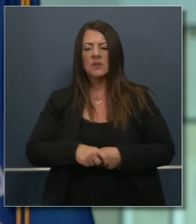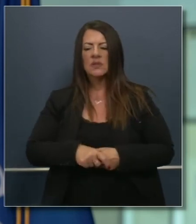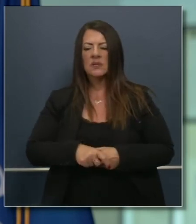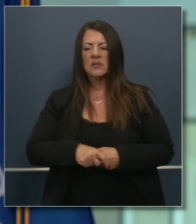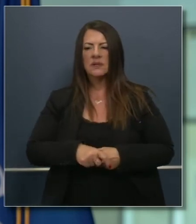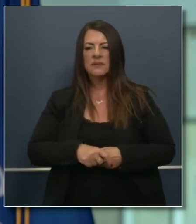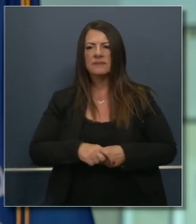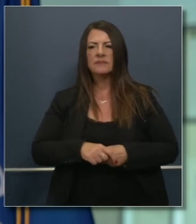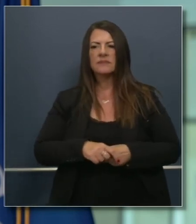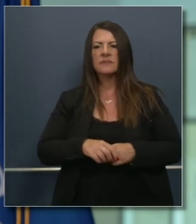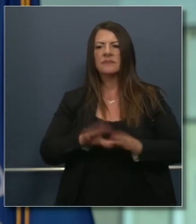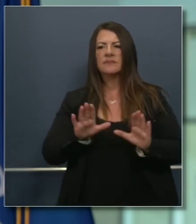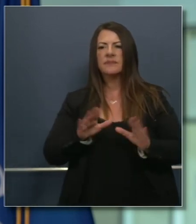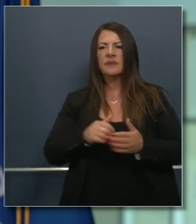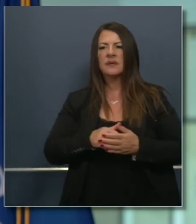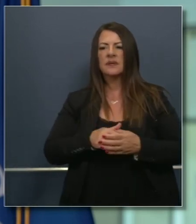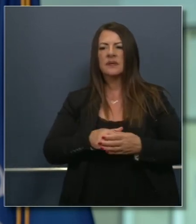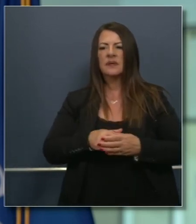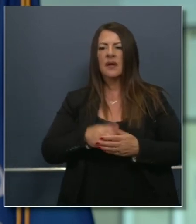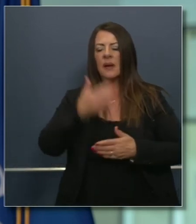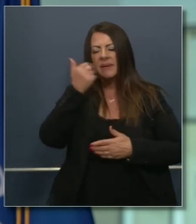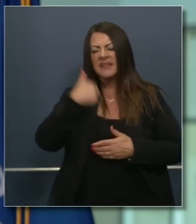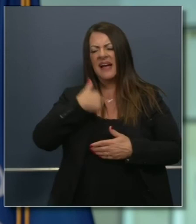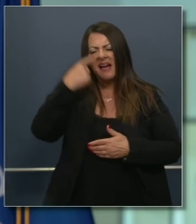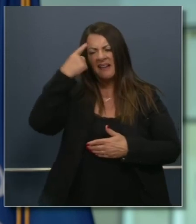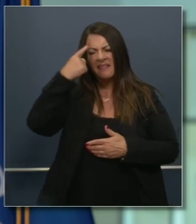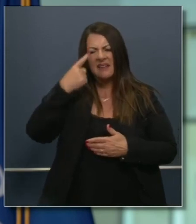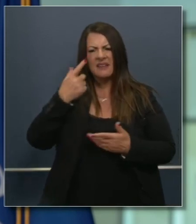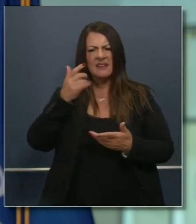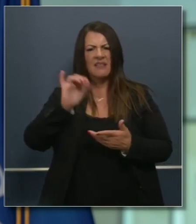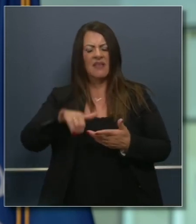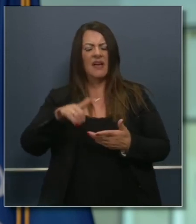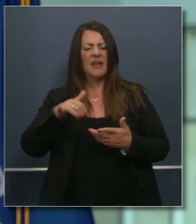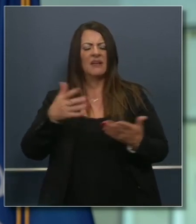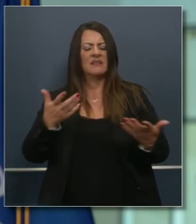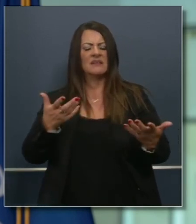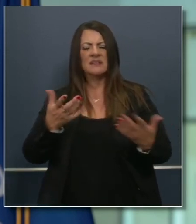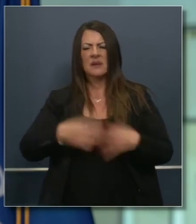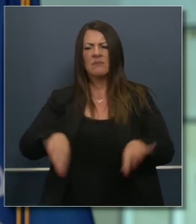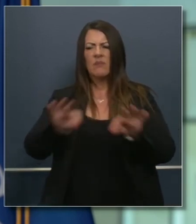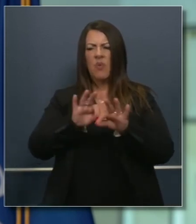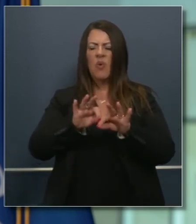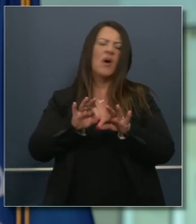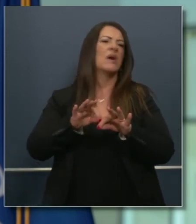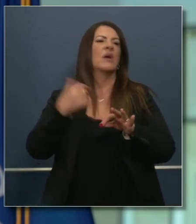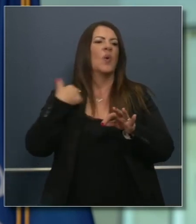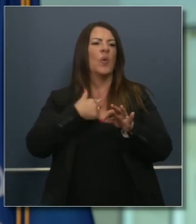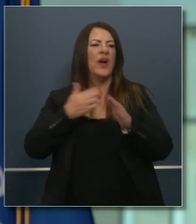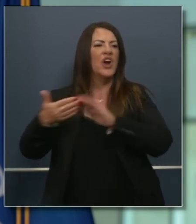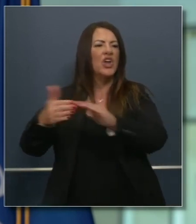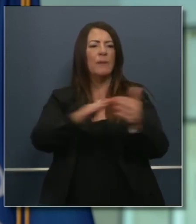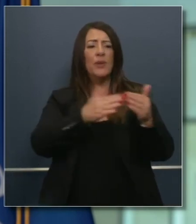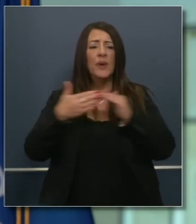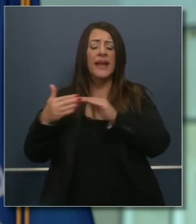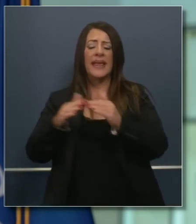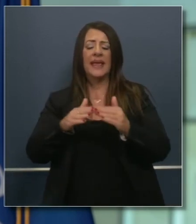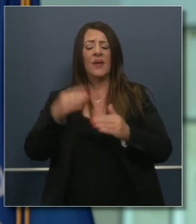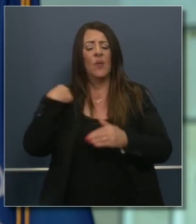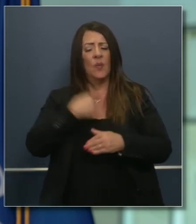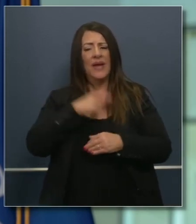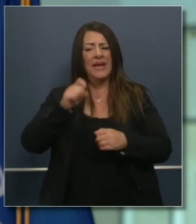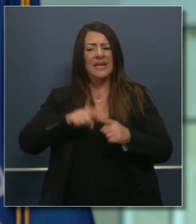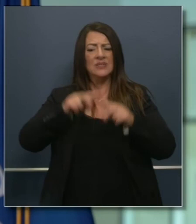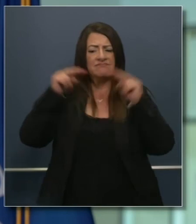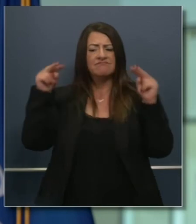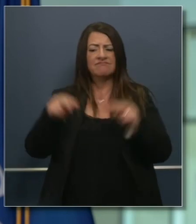in that respect, because I think we operate from a communitarian perspective, at least in terms of